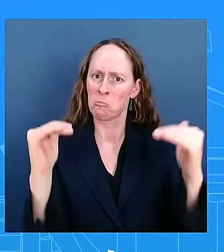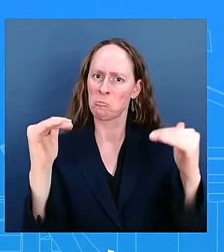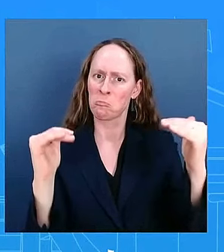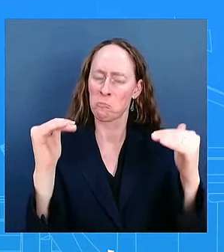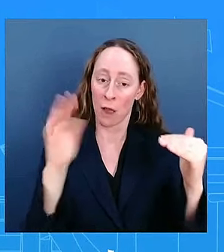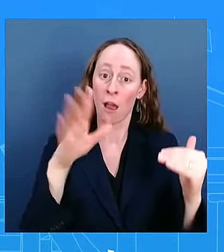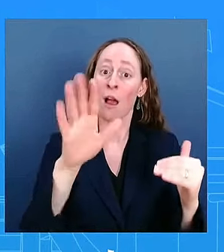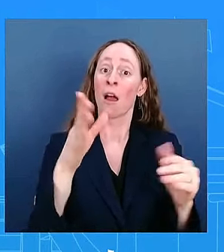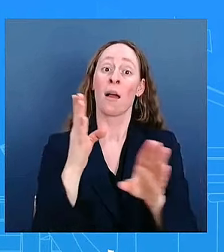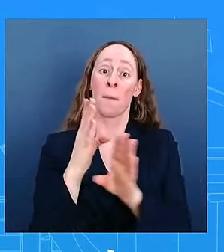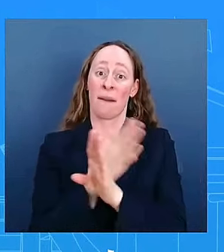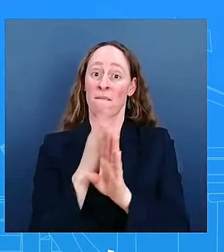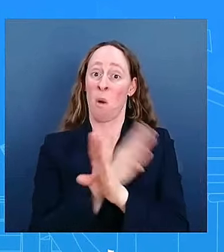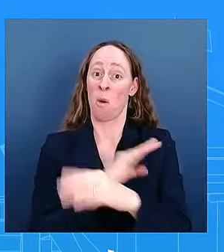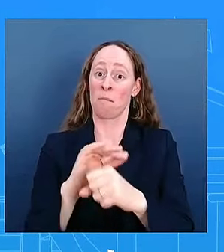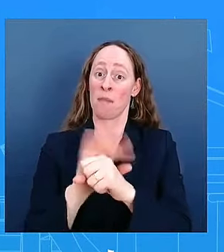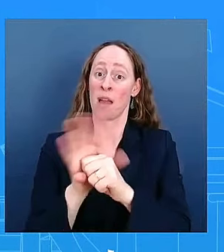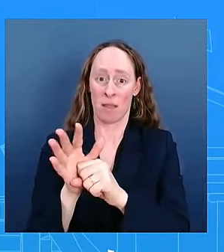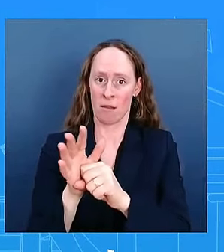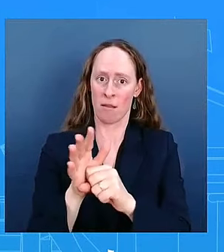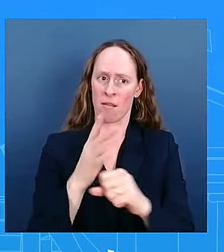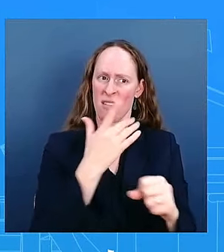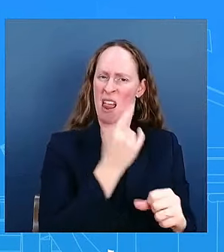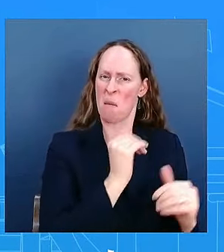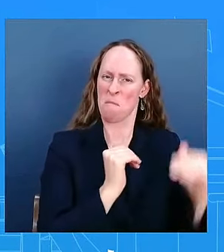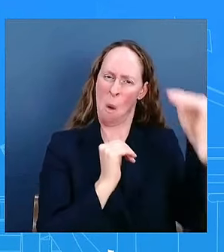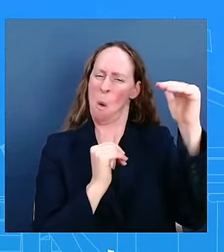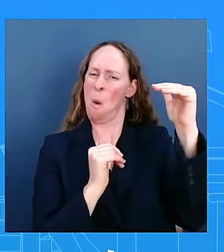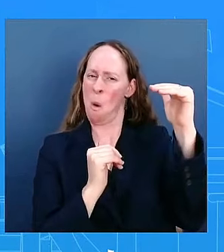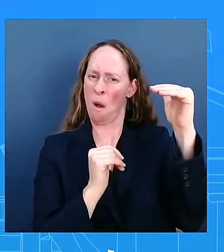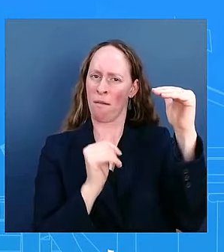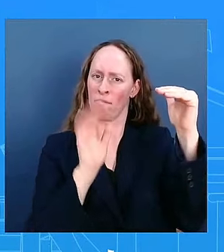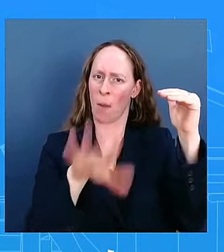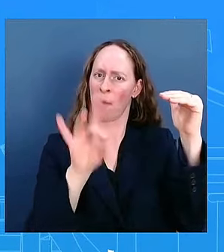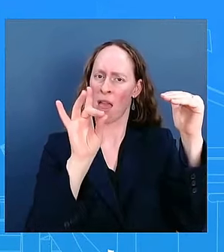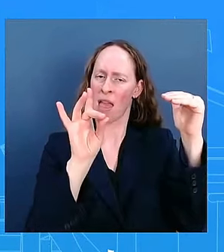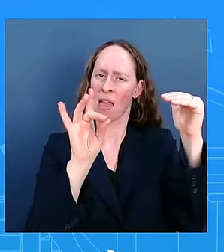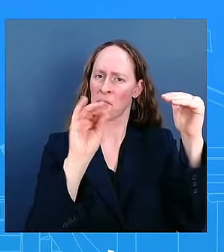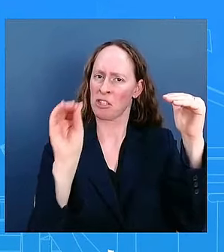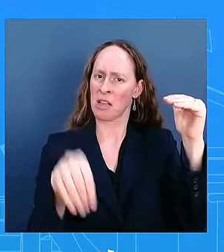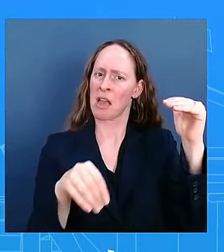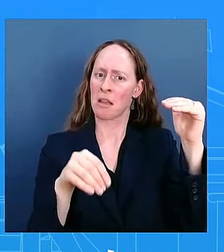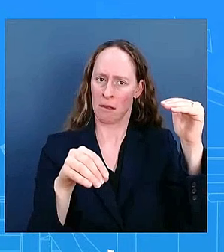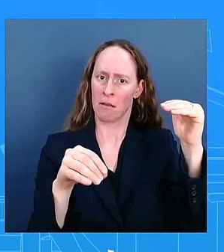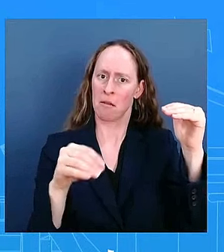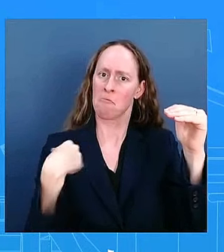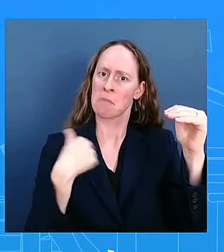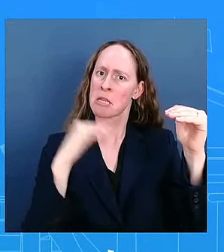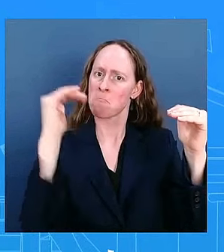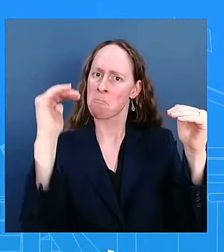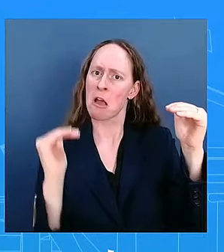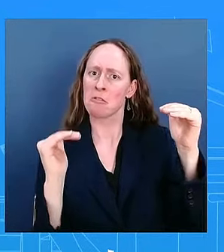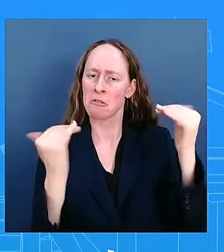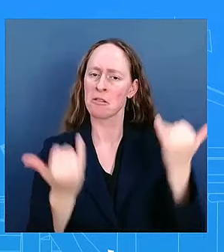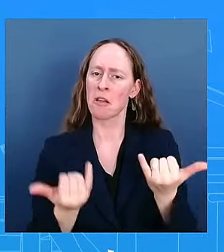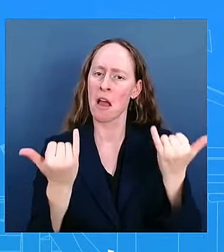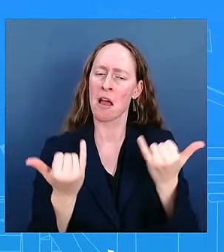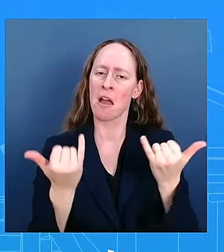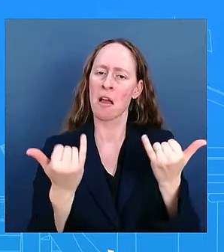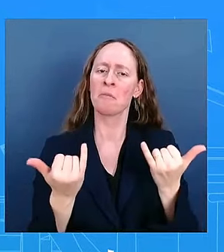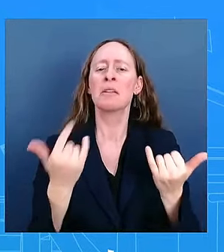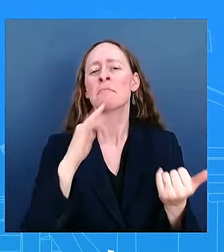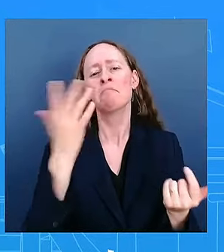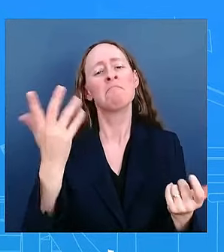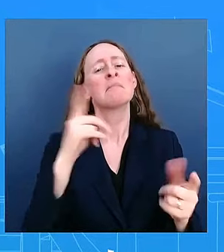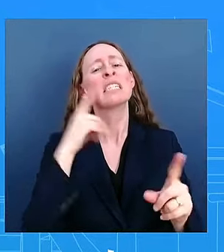actually a tick down the average over the full spate of the data is just under six percent so again that's a measure where we're doing pretty